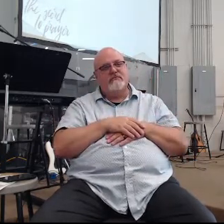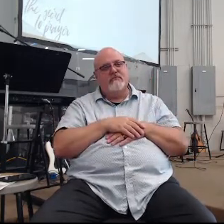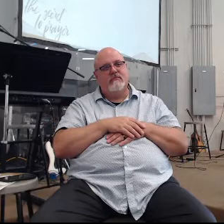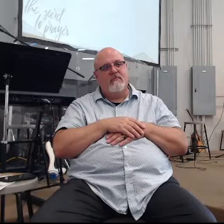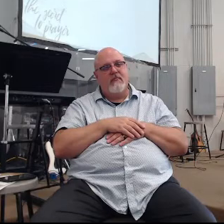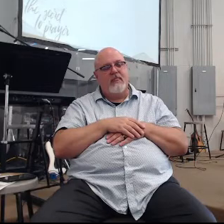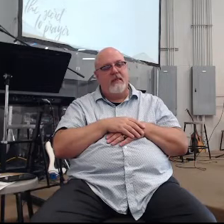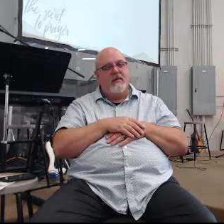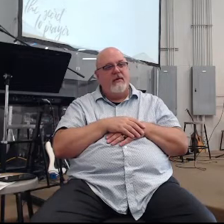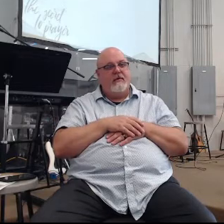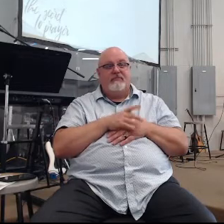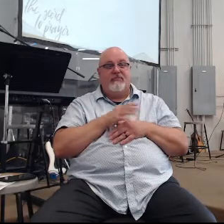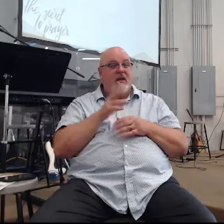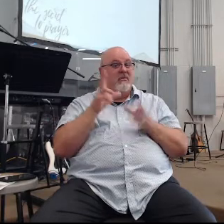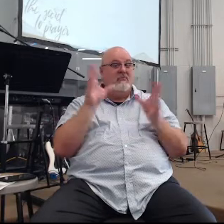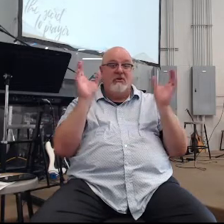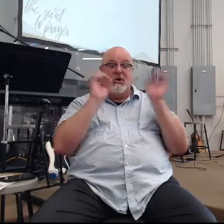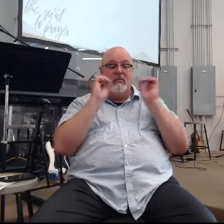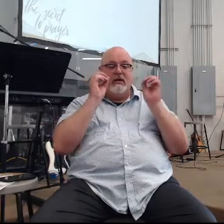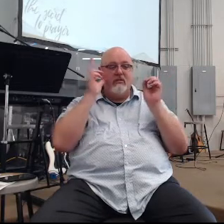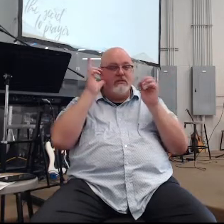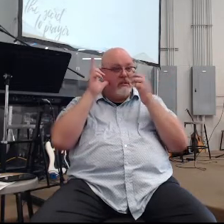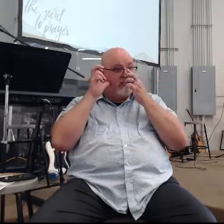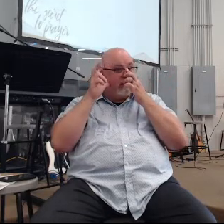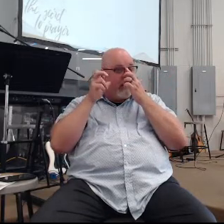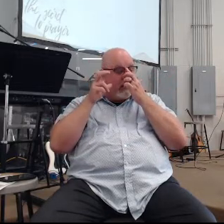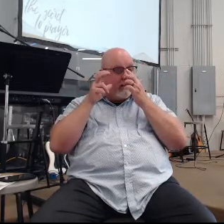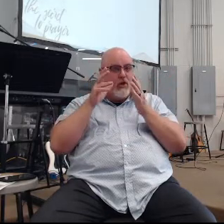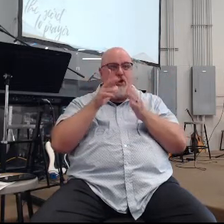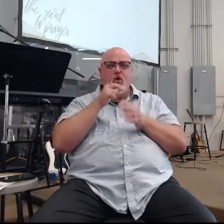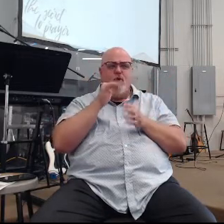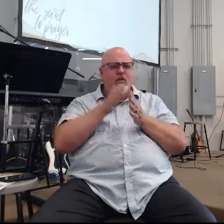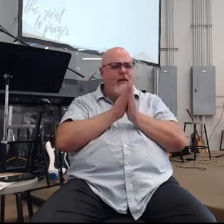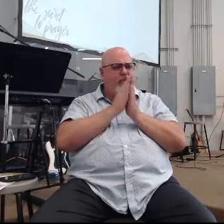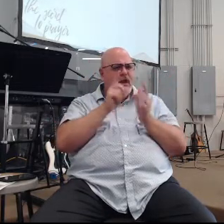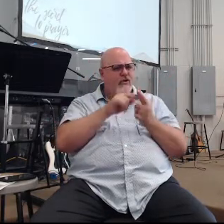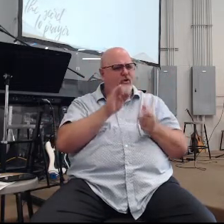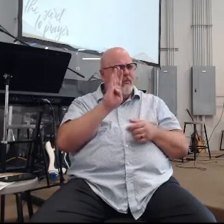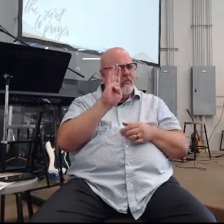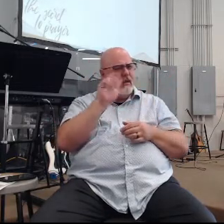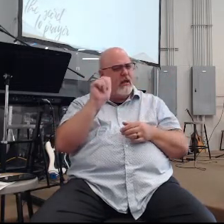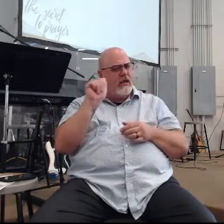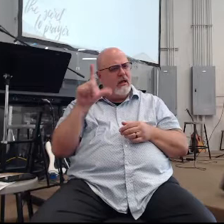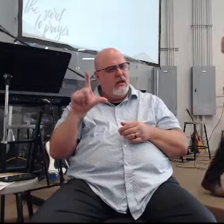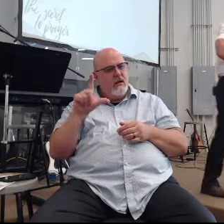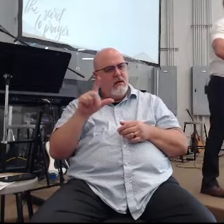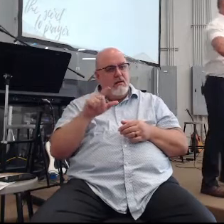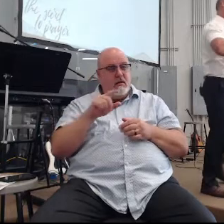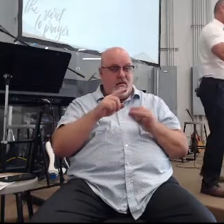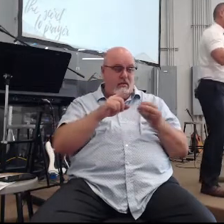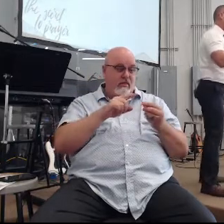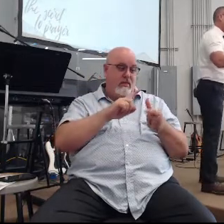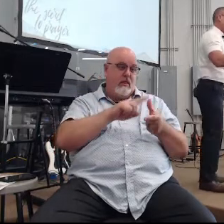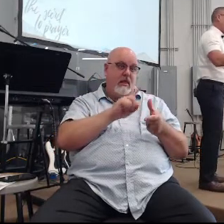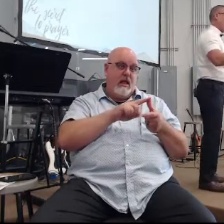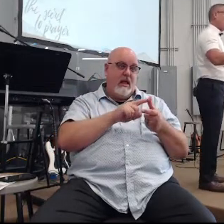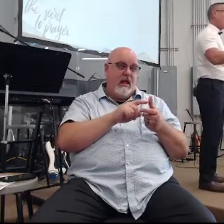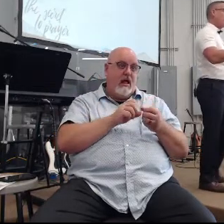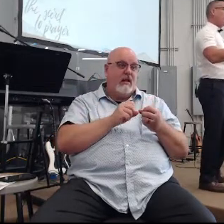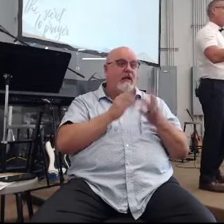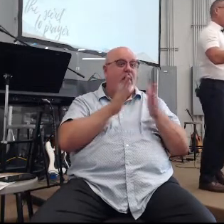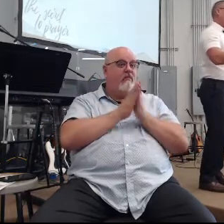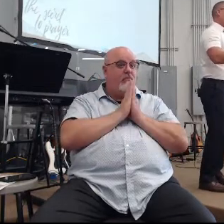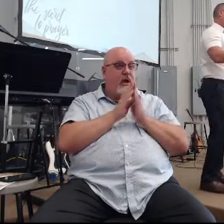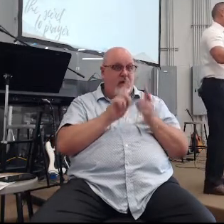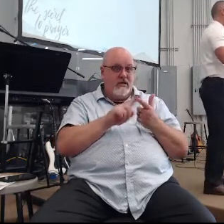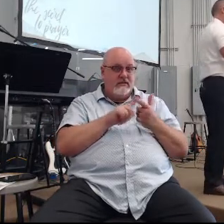because there was no one listening because of who they were praying to so the amount of praying the intensity of your praying